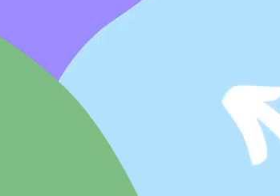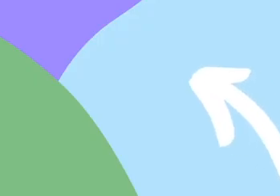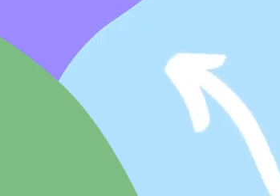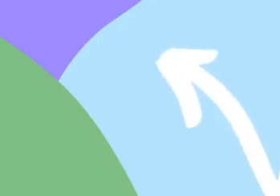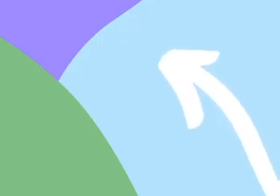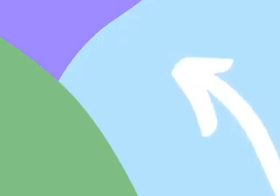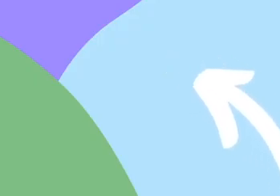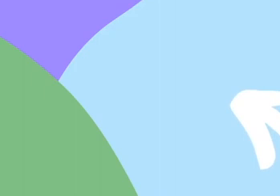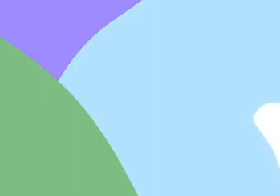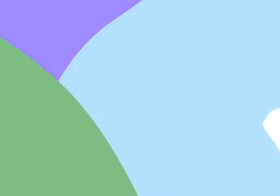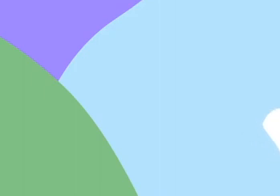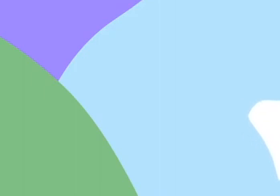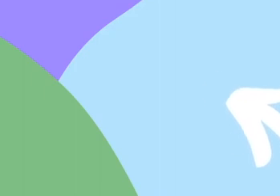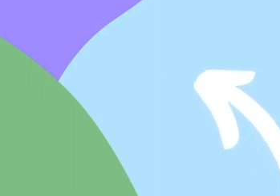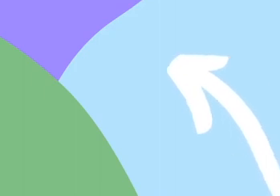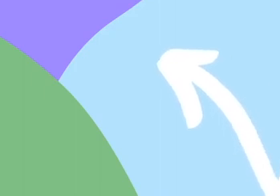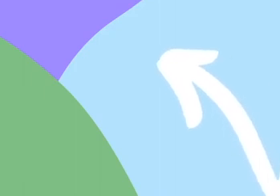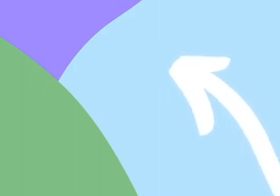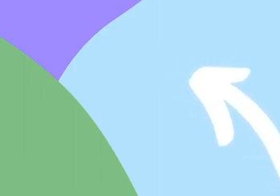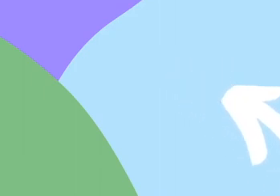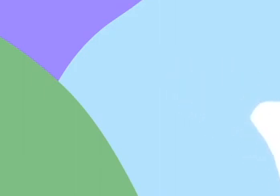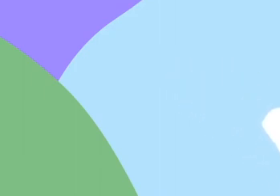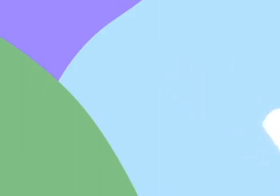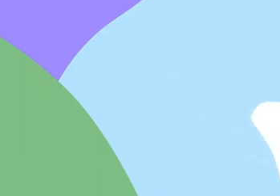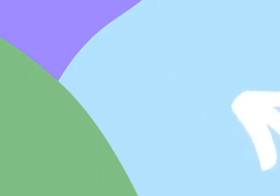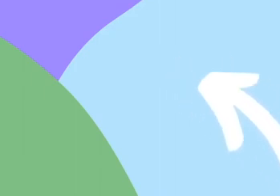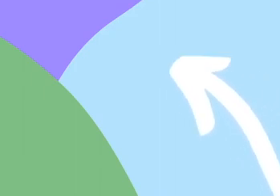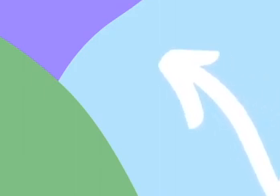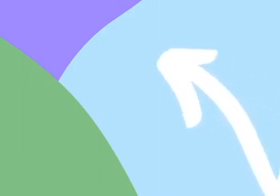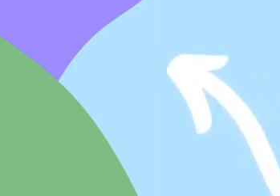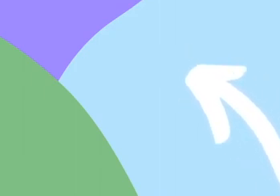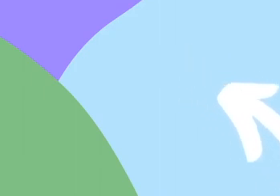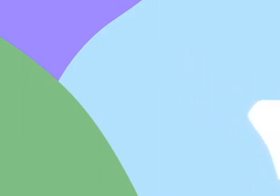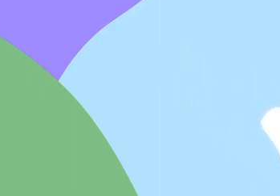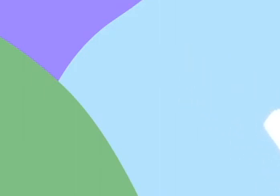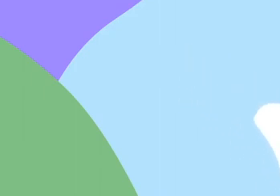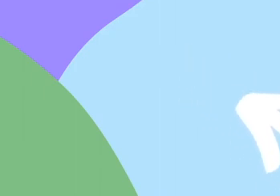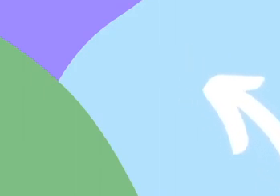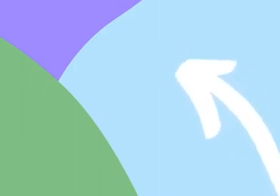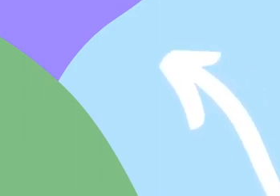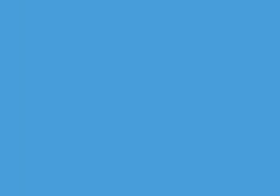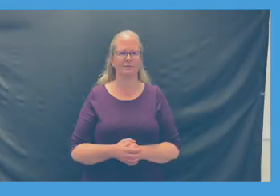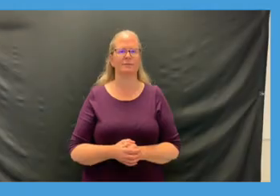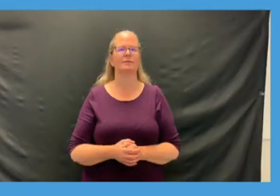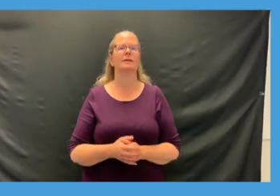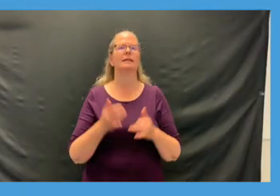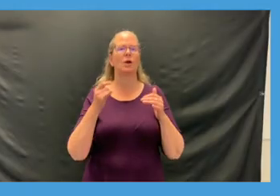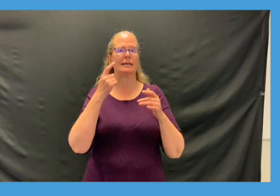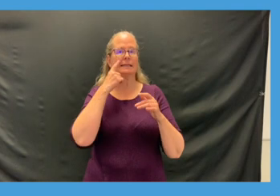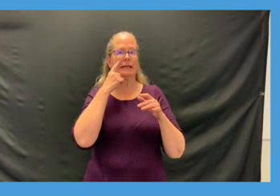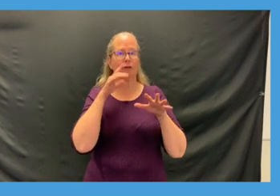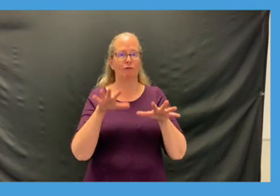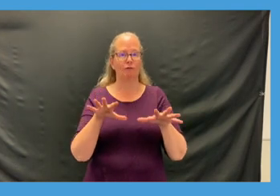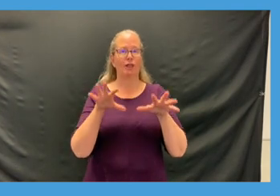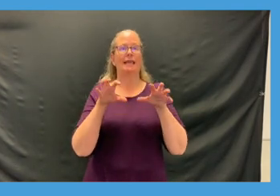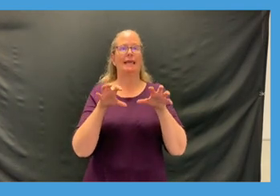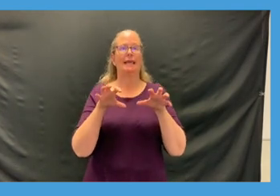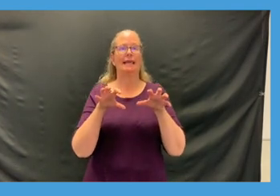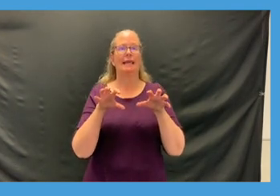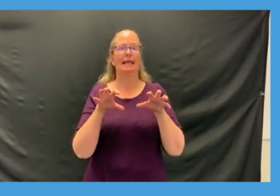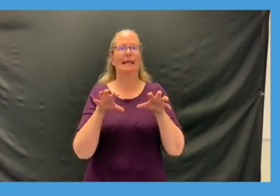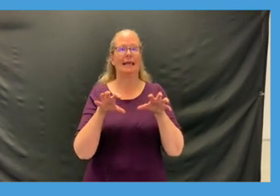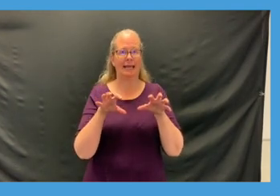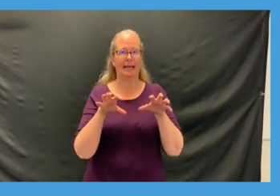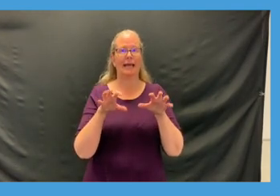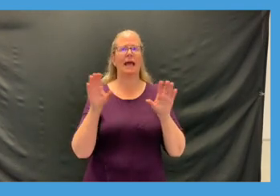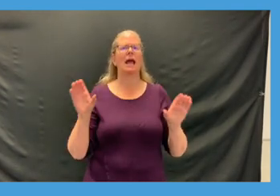so what we're gonna do is we're gonna either